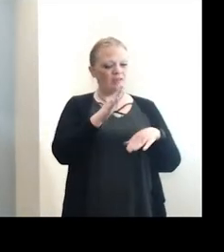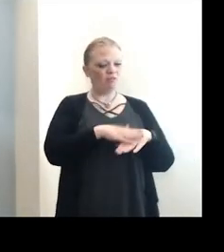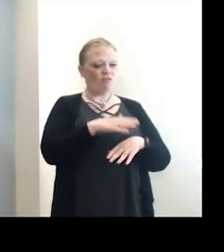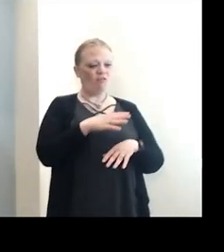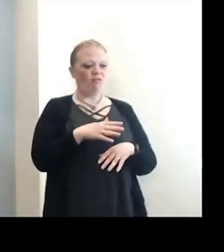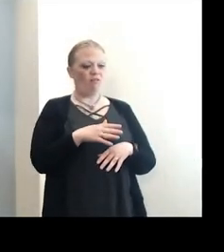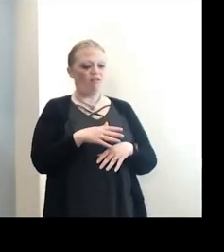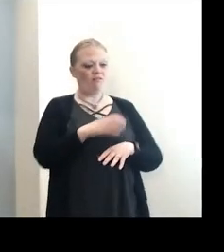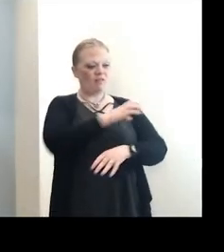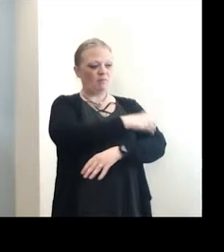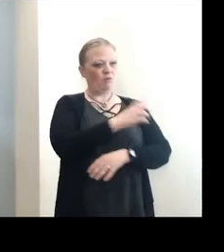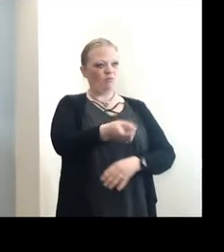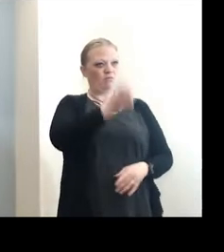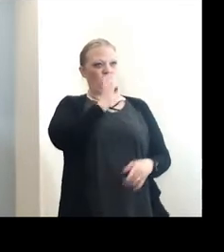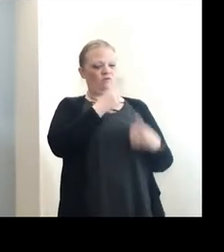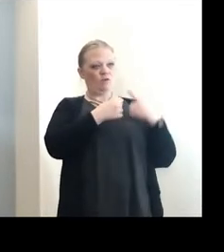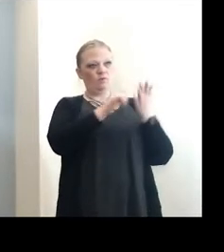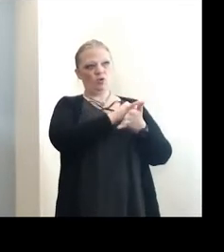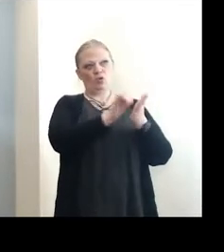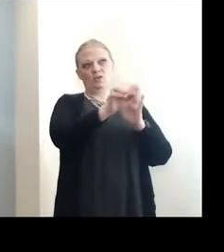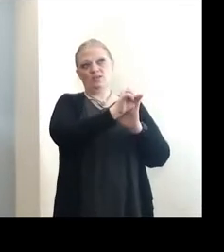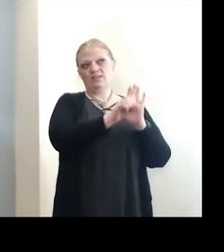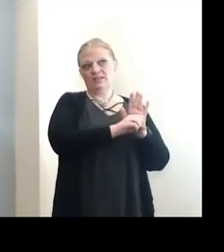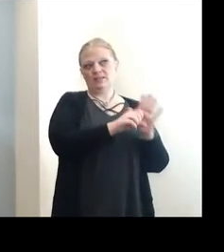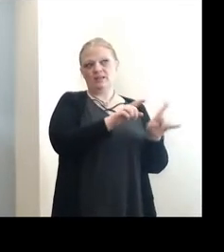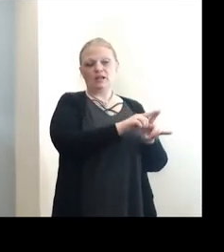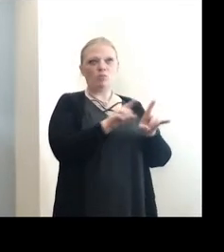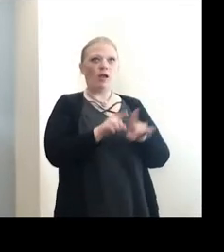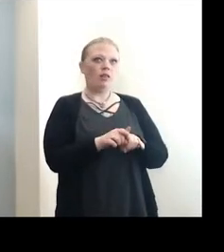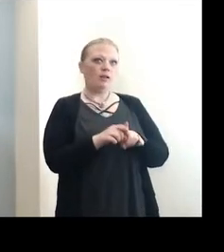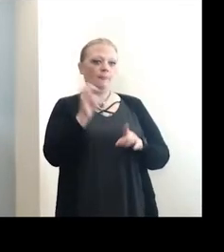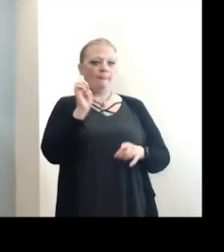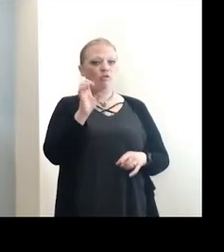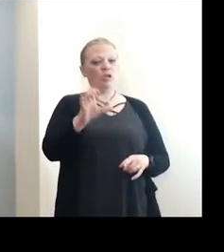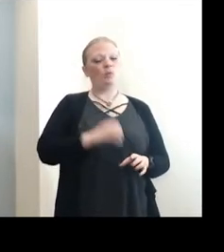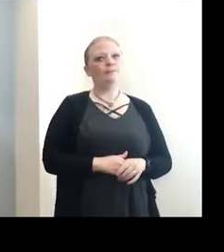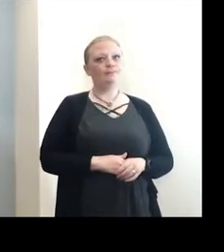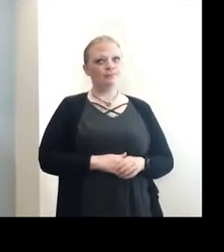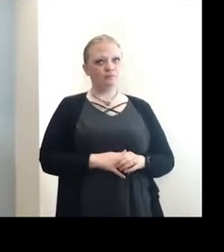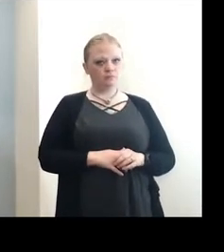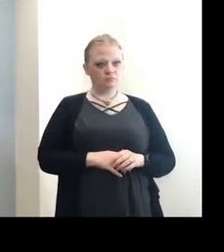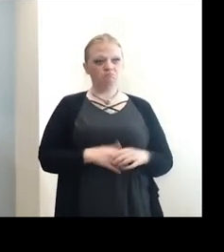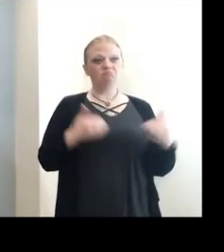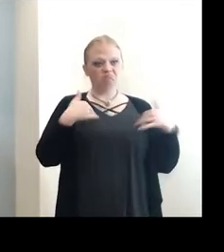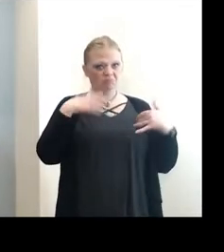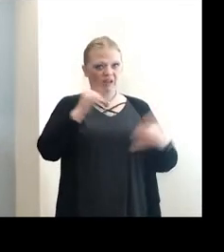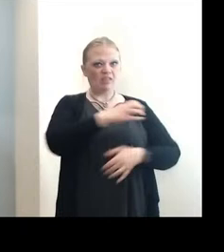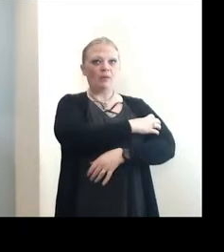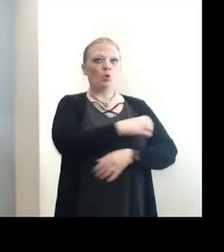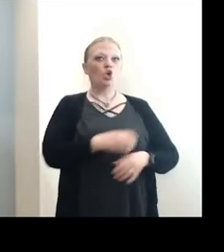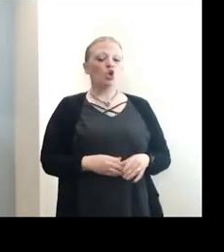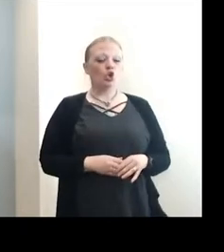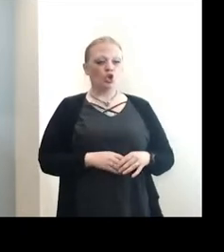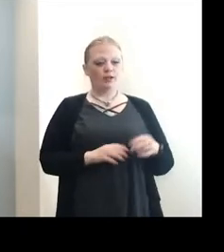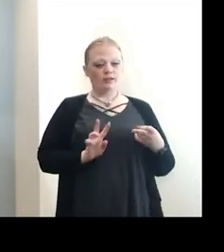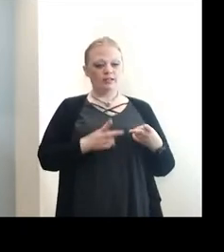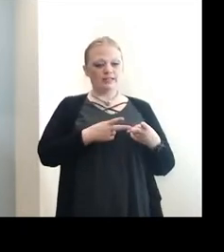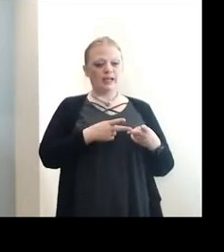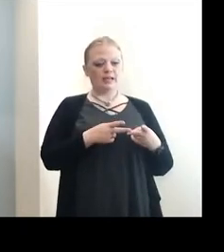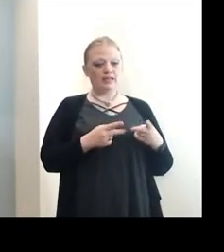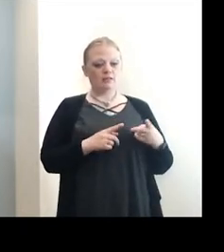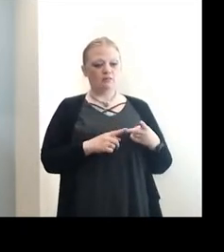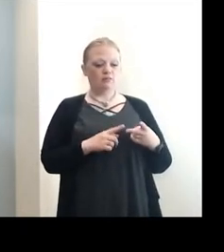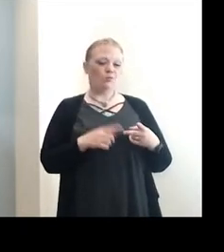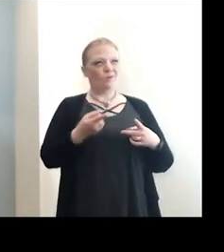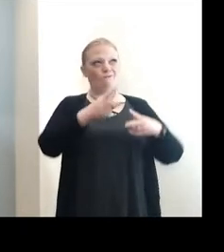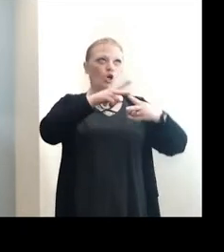delegated to me by New York State as well as Erie County. I do have that power. The second portion of